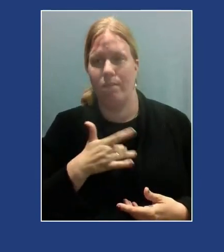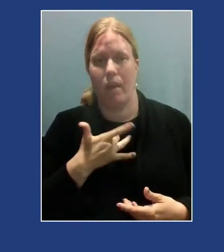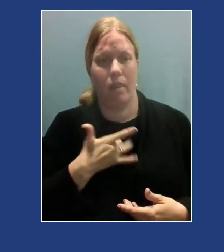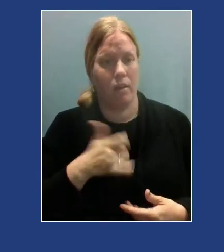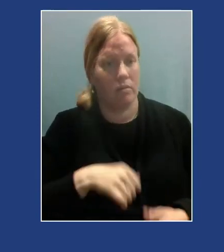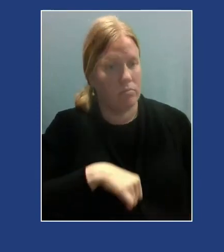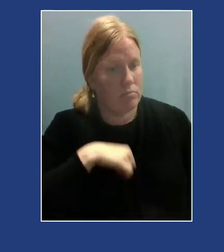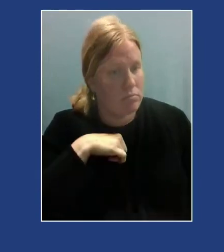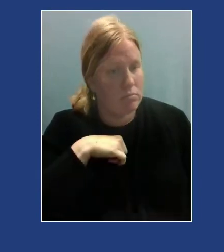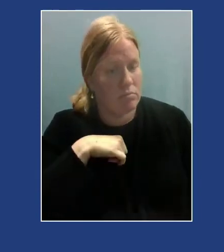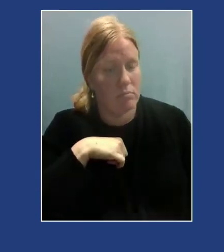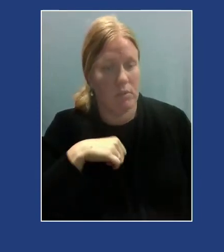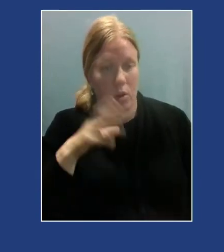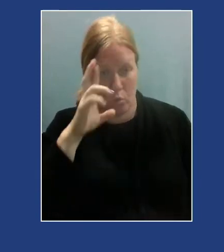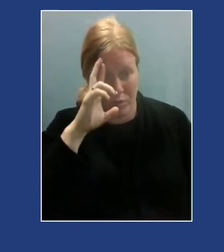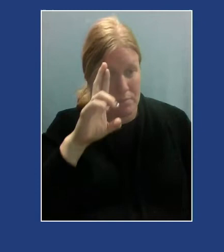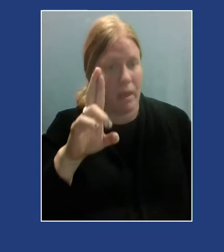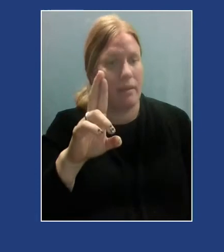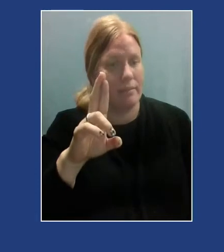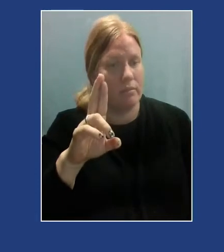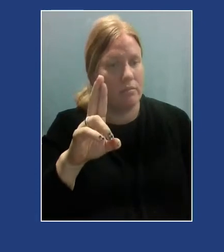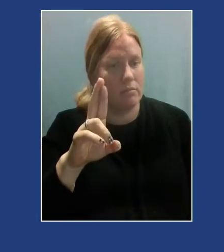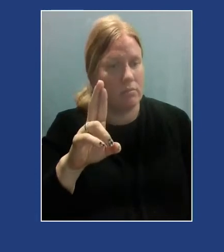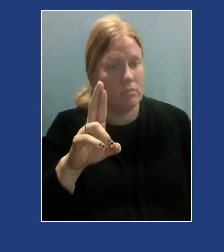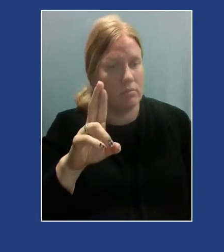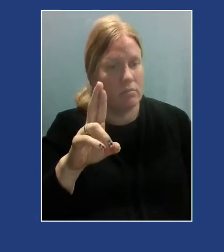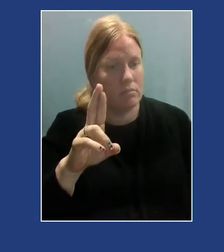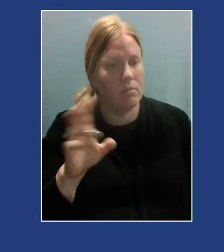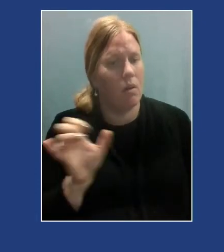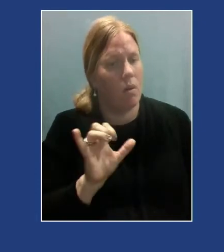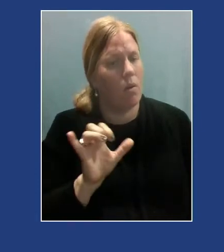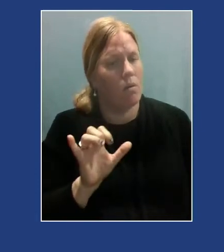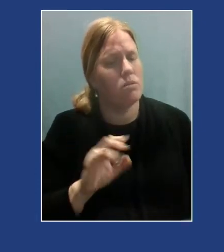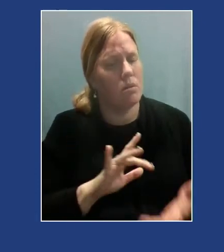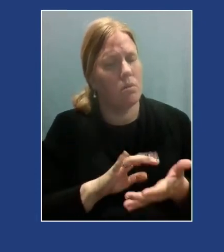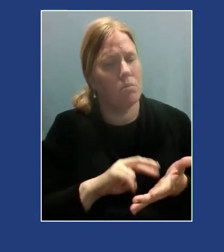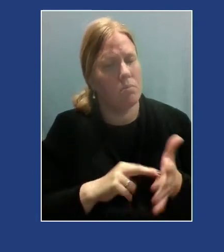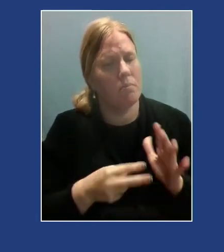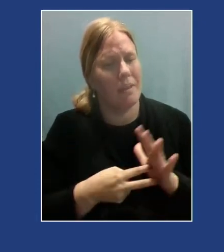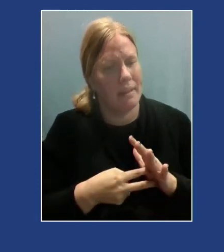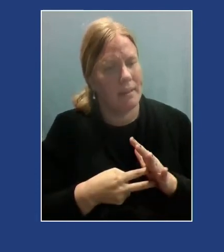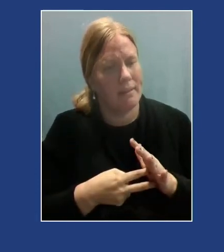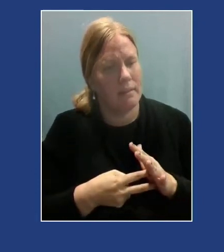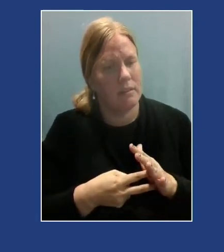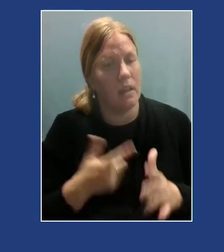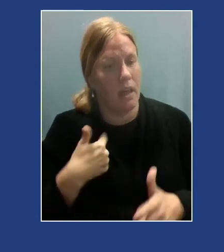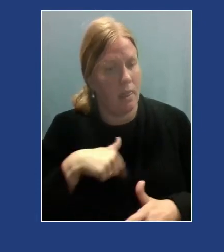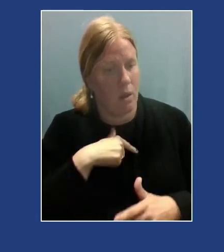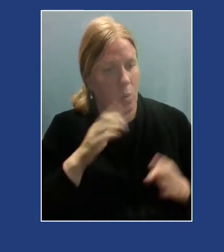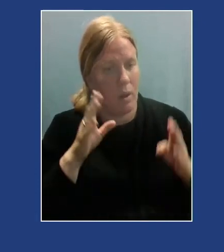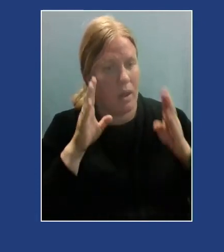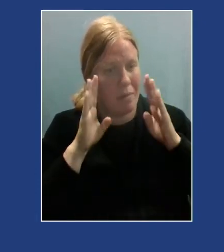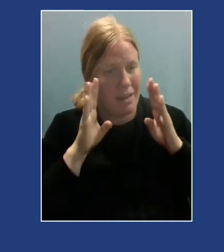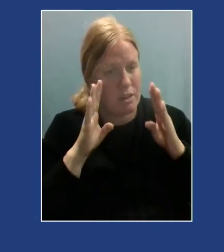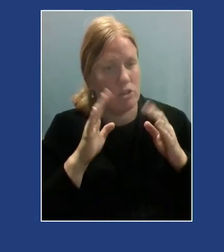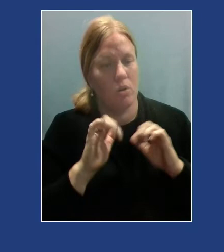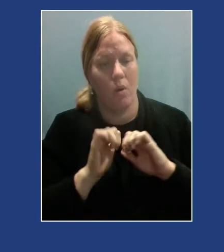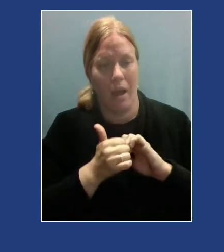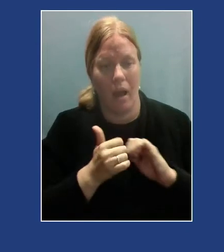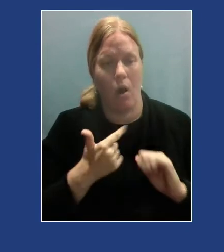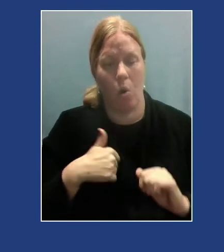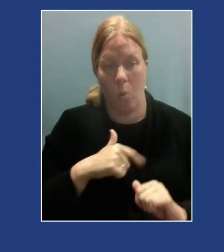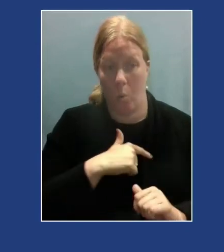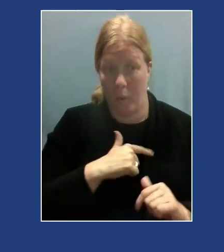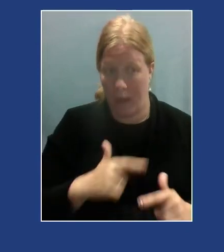and respect. It also means within Afrocentric dimensions that we pay attention to how we, the